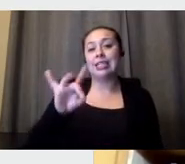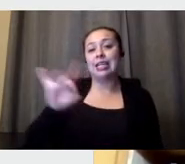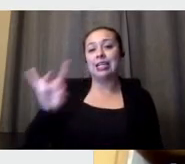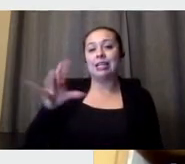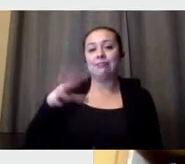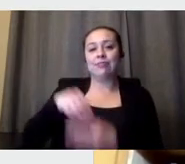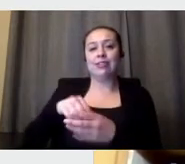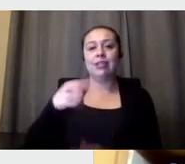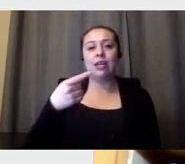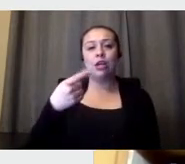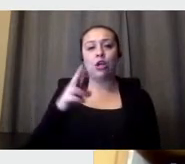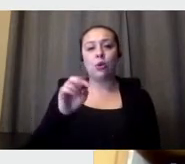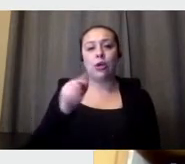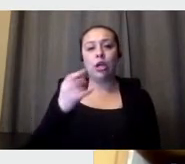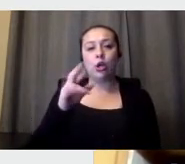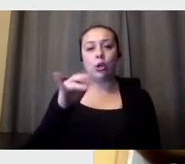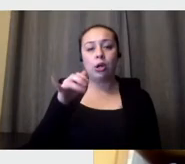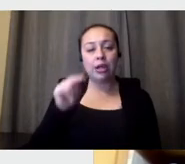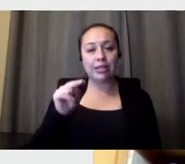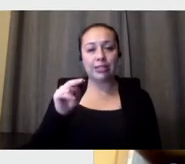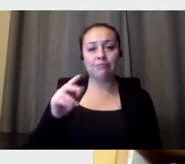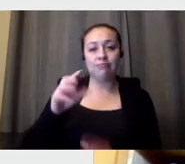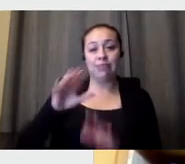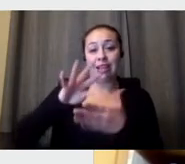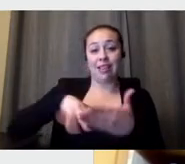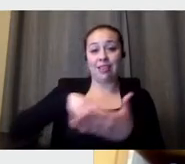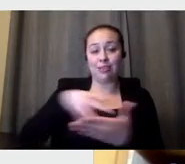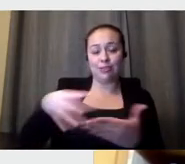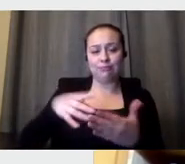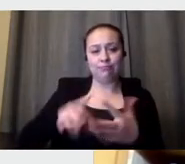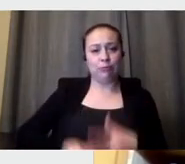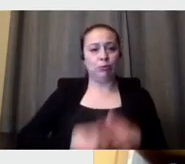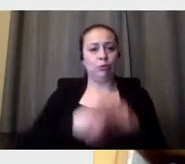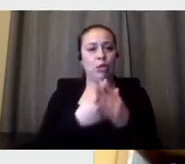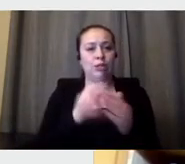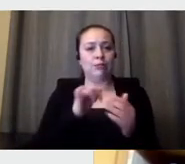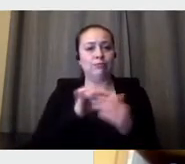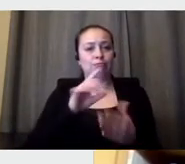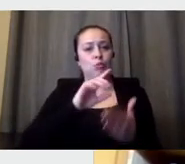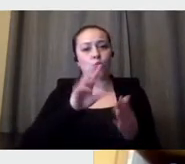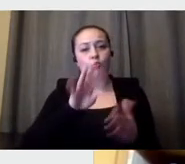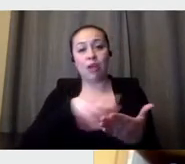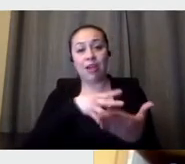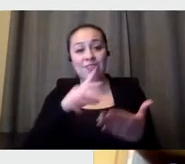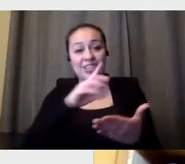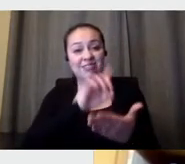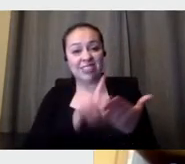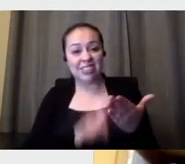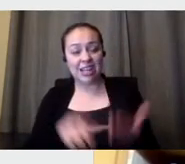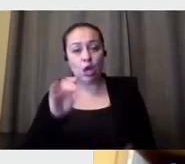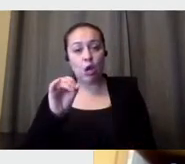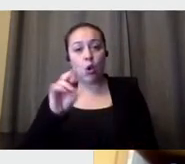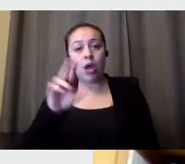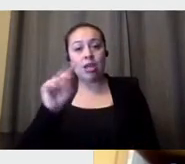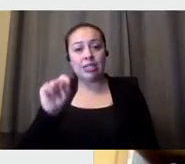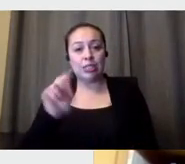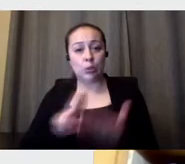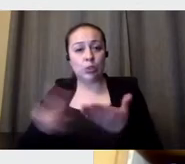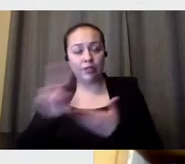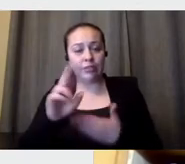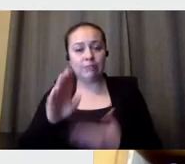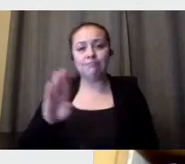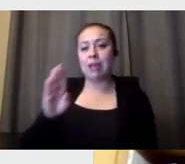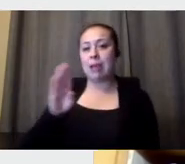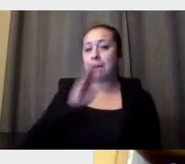started his formal training by studying graphic design at ORT University, where he obtained a BA as an independent